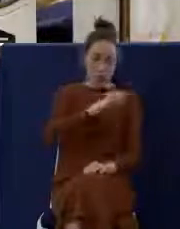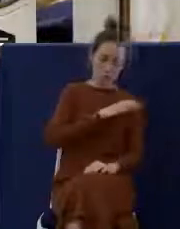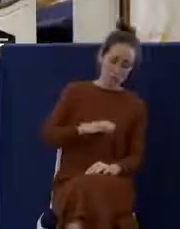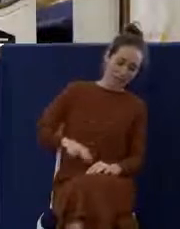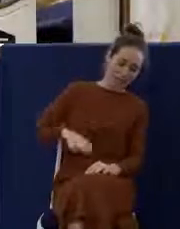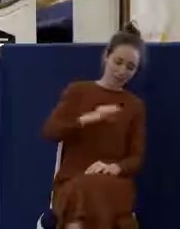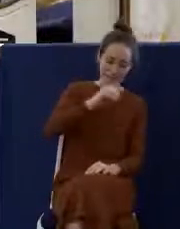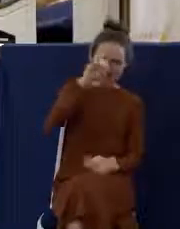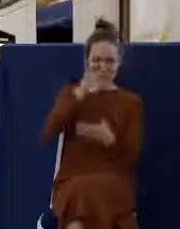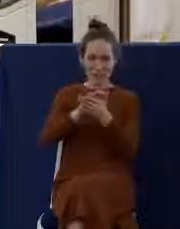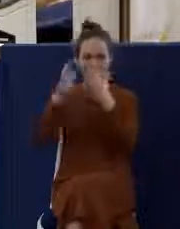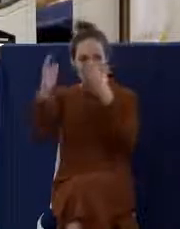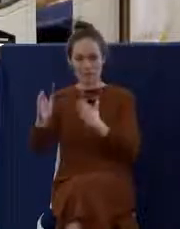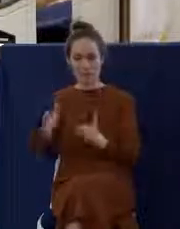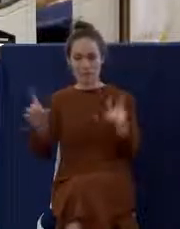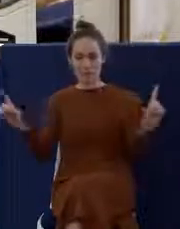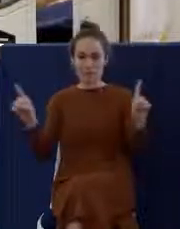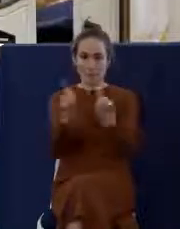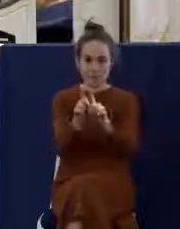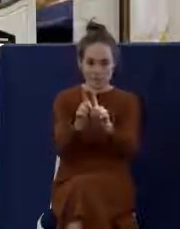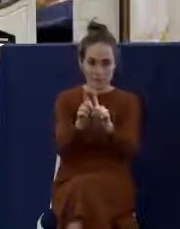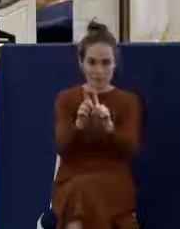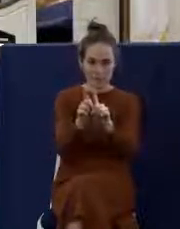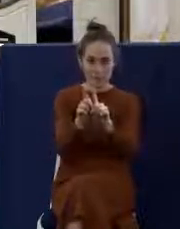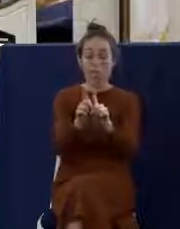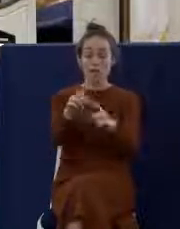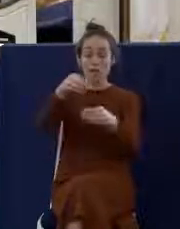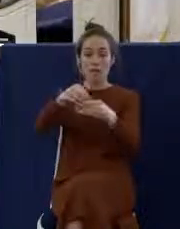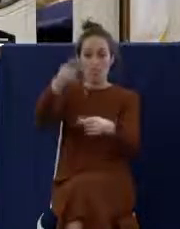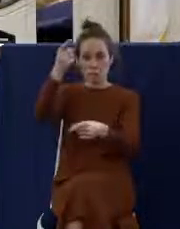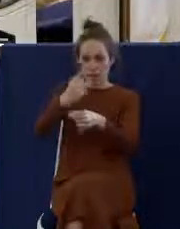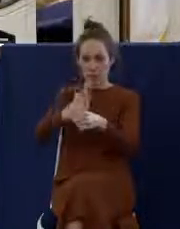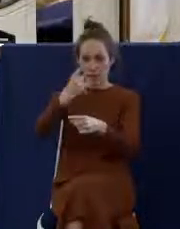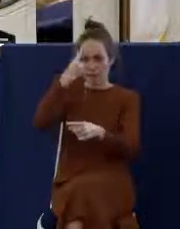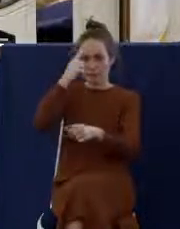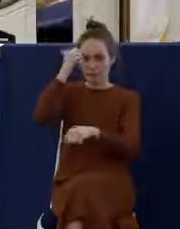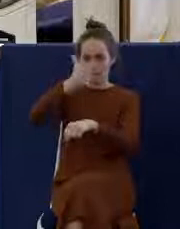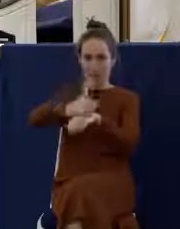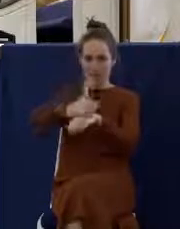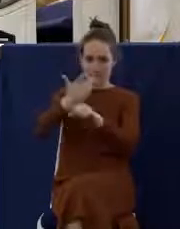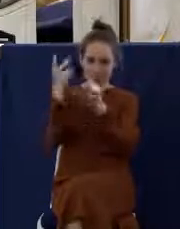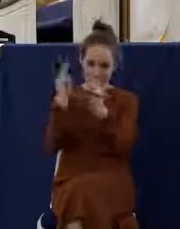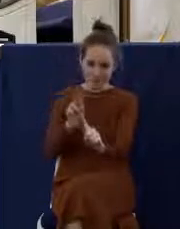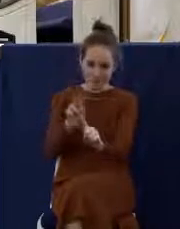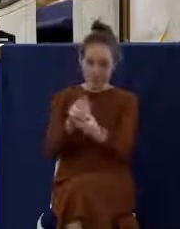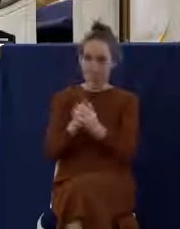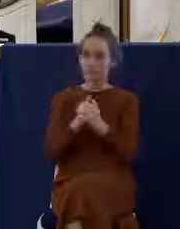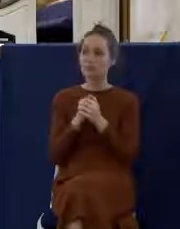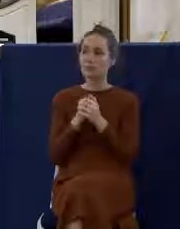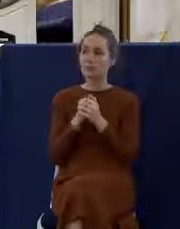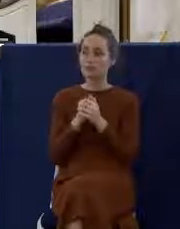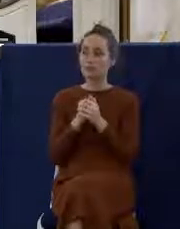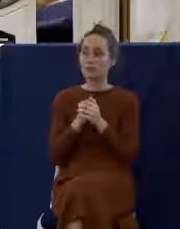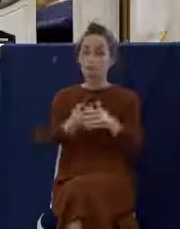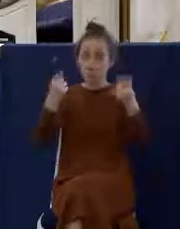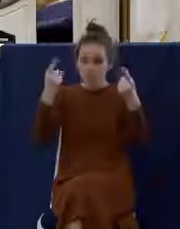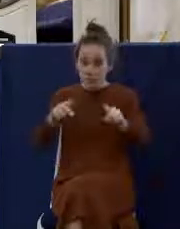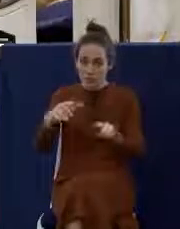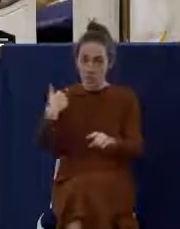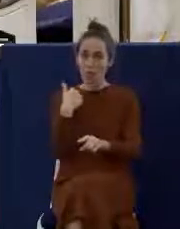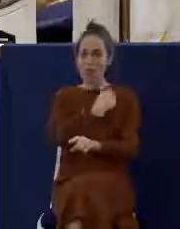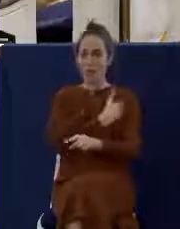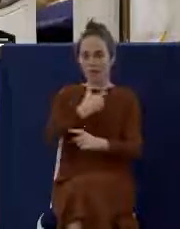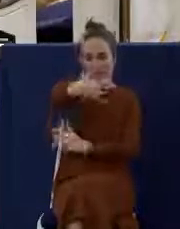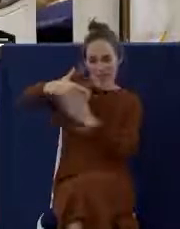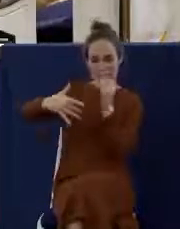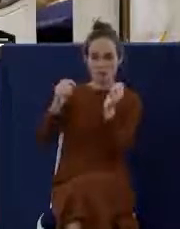When we come to this table in the right frame of mind, in the right manner, we fellowship with